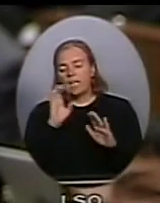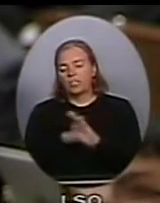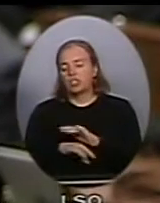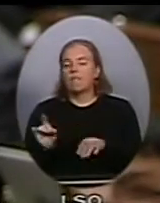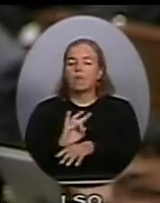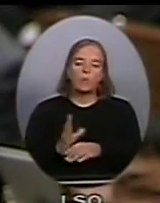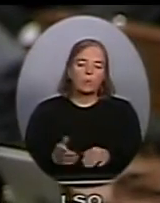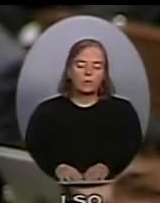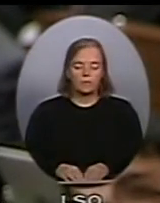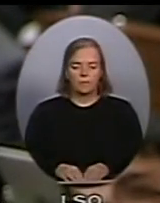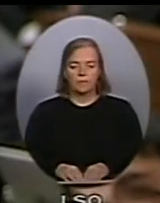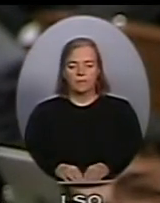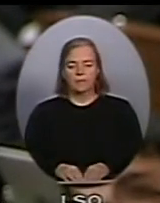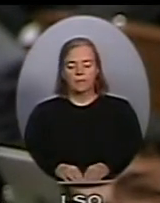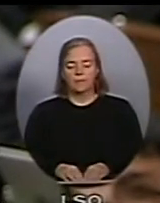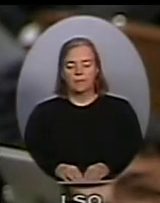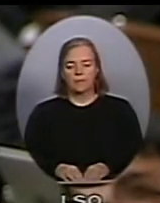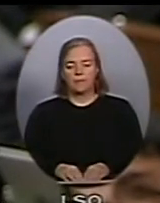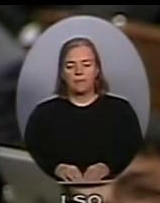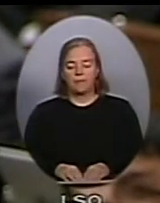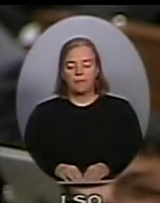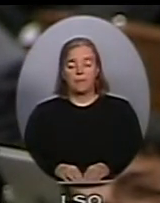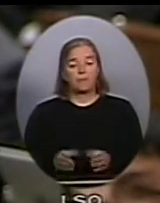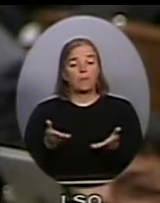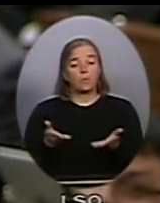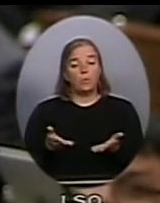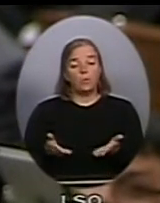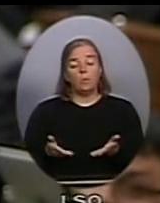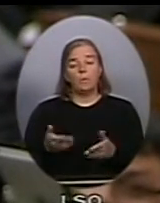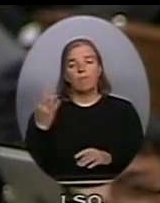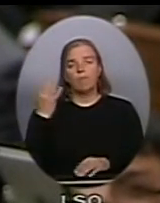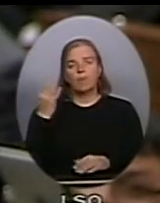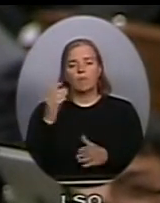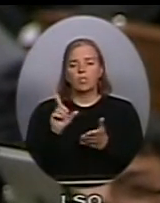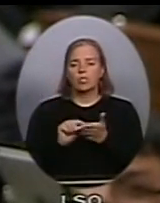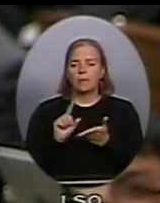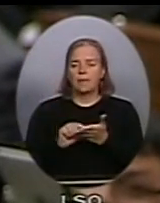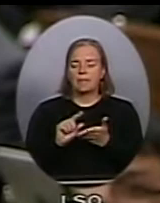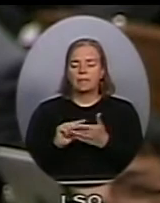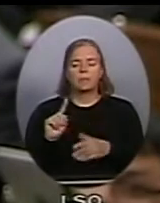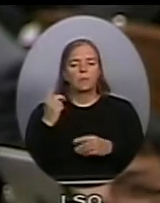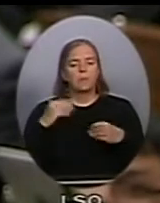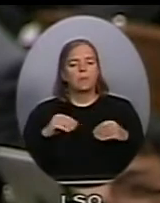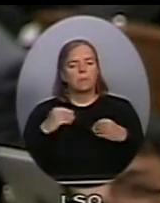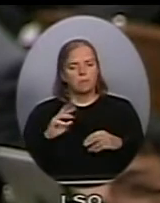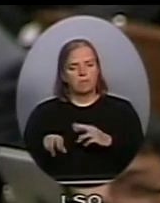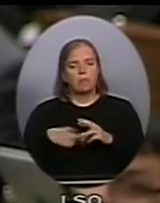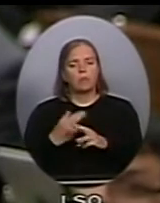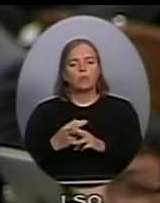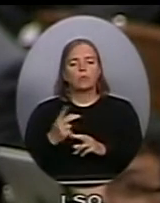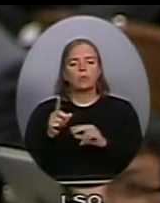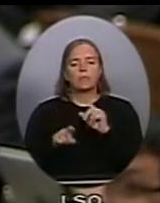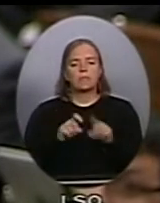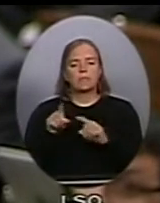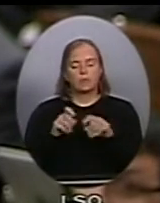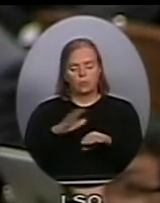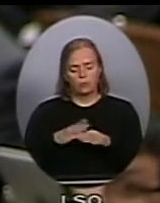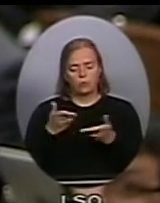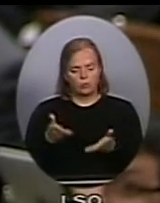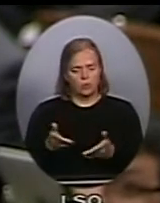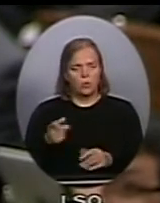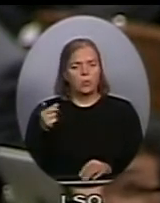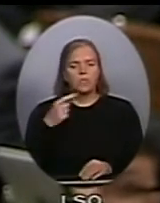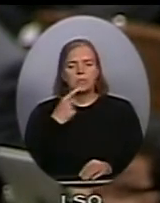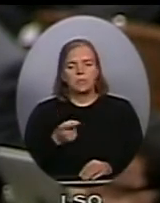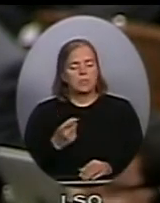Mr. Speaker, earlier today at a press conference, the Prime Minister took questions on this issue. It was very clear that he was not consulted about this payment. He did not know